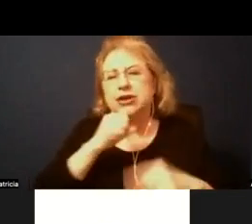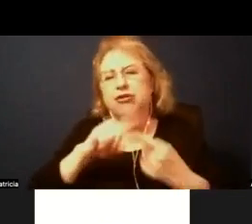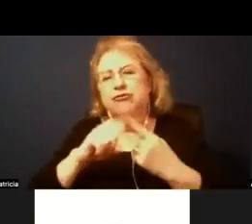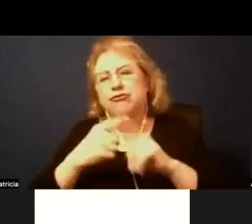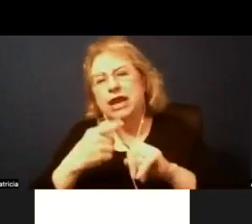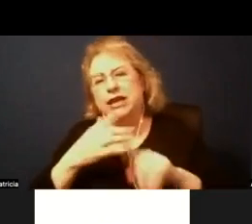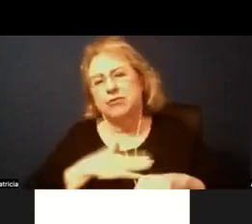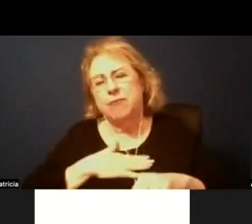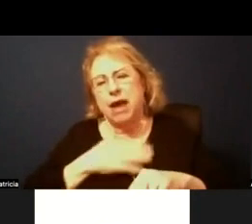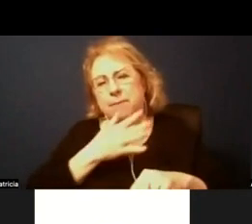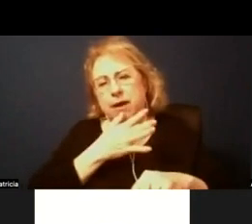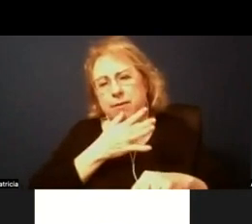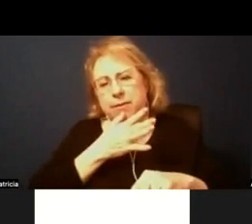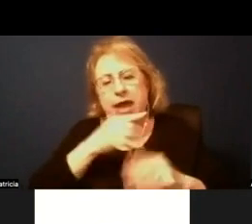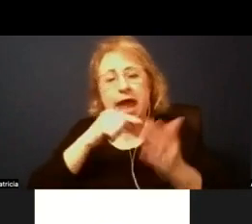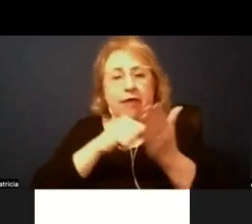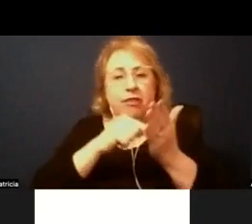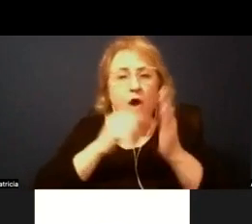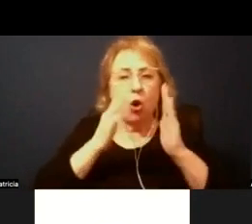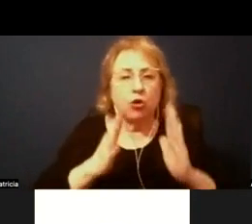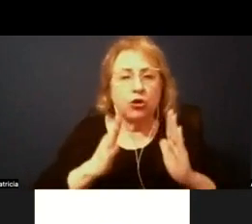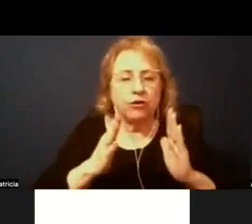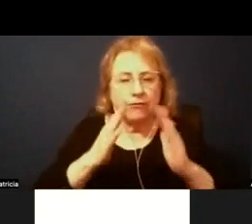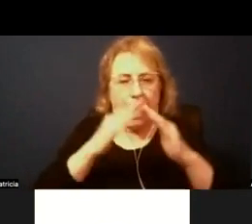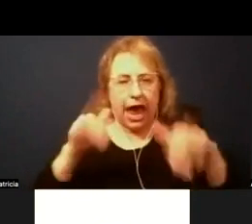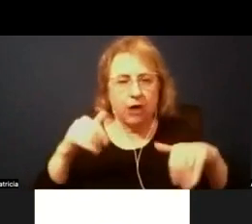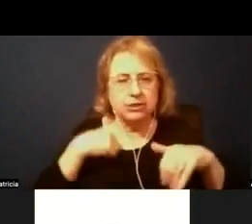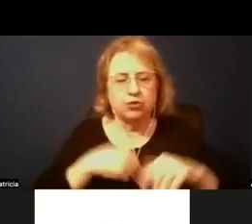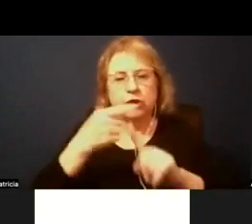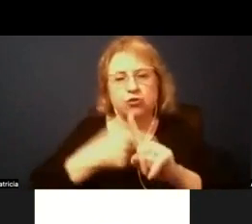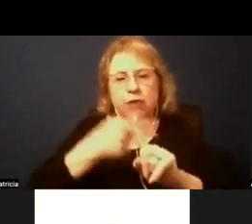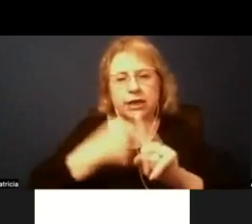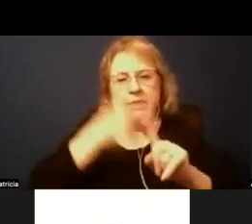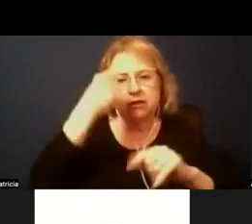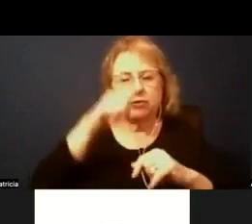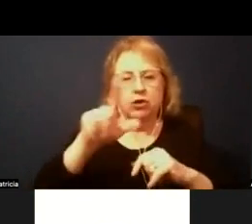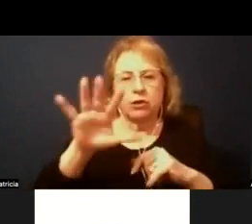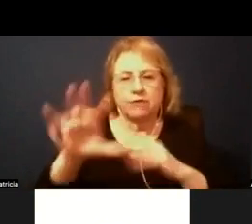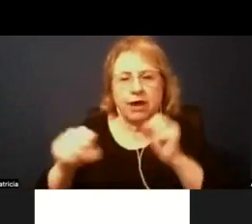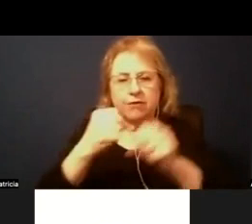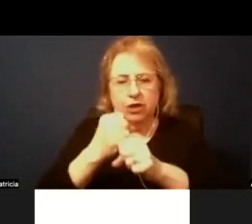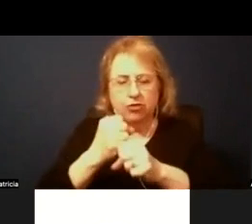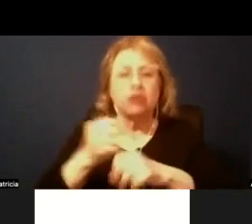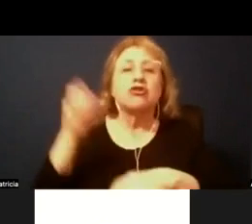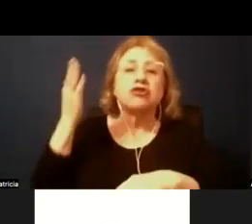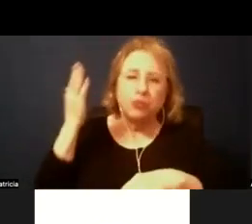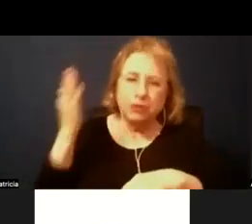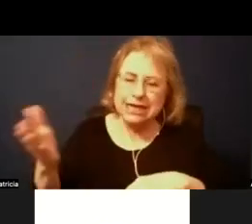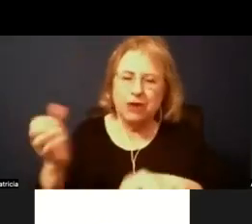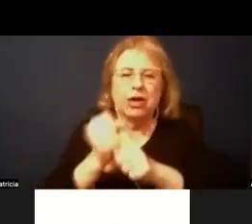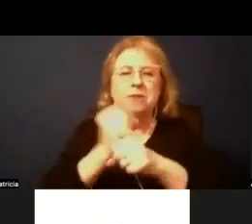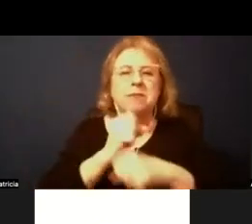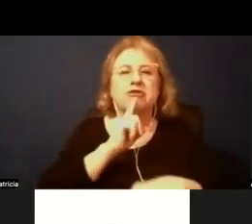and the owner of the house that we rented for almost 25 years, she she was there as well. So we're going to make sure that her name is there.